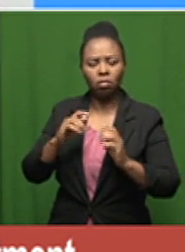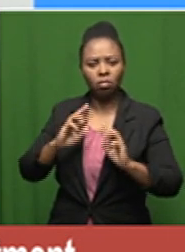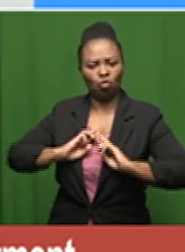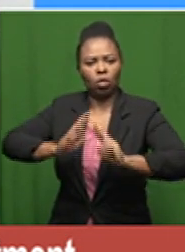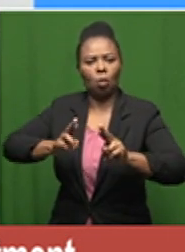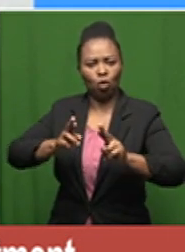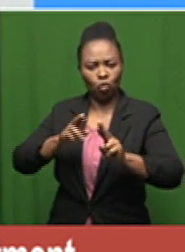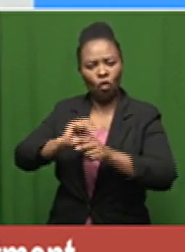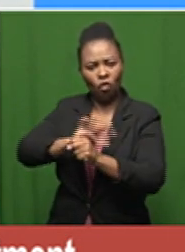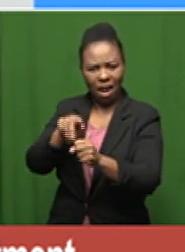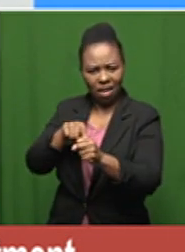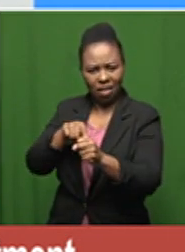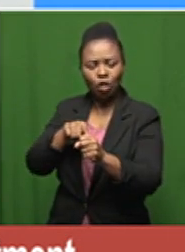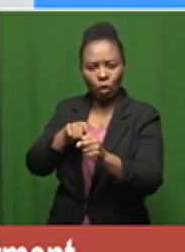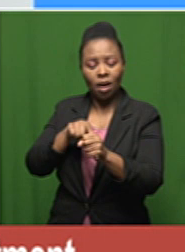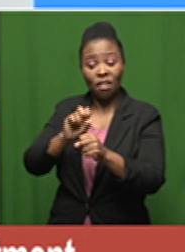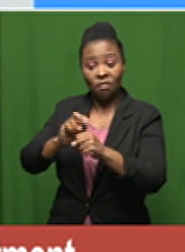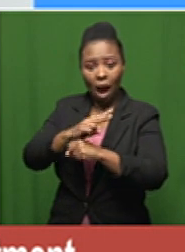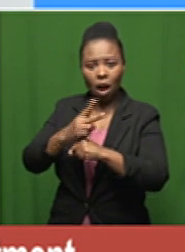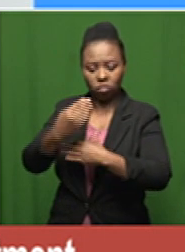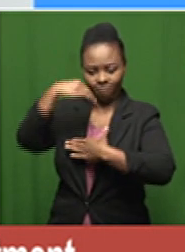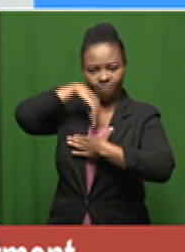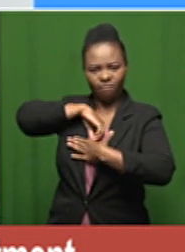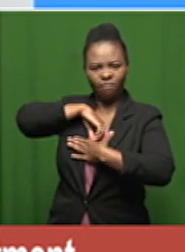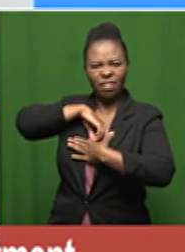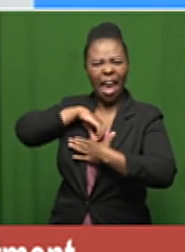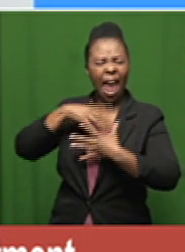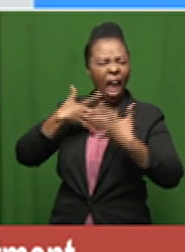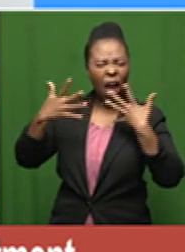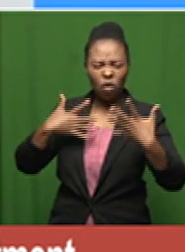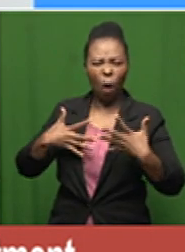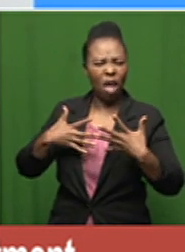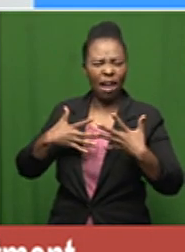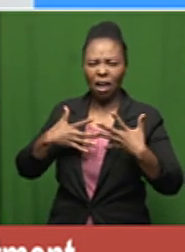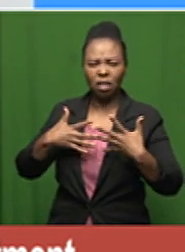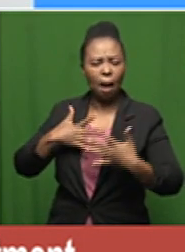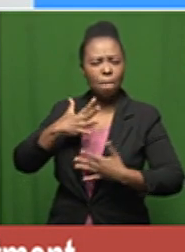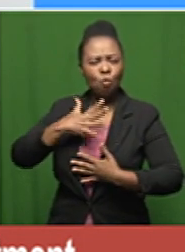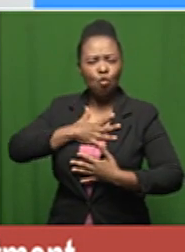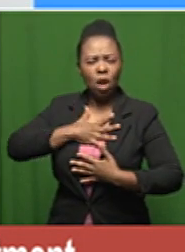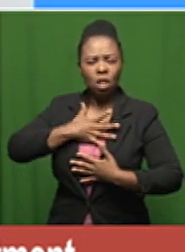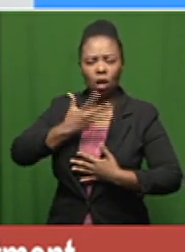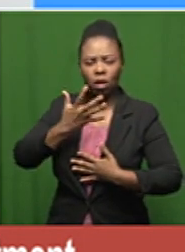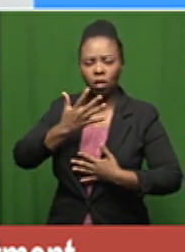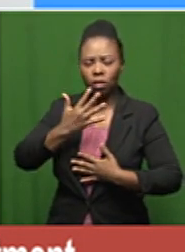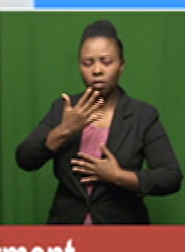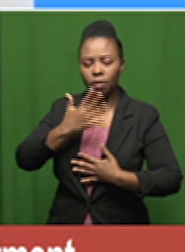literally when the virus enters your body it butchers you in every way your breathing capacity